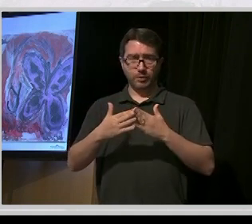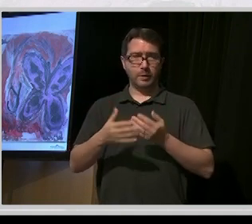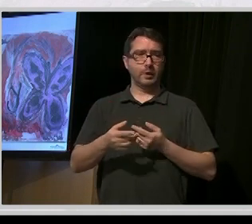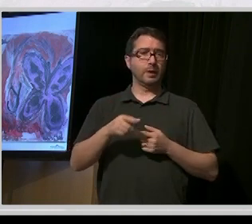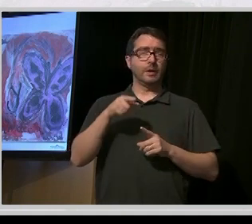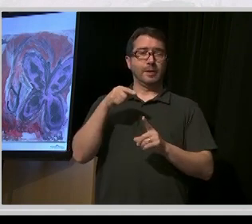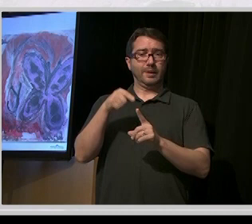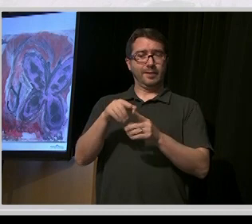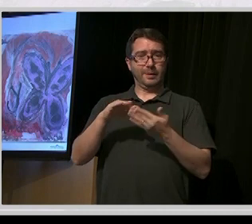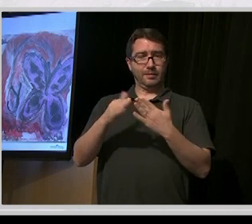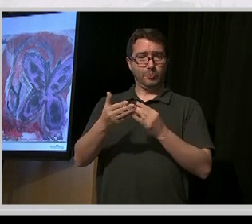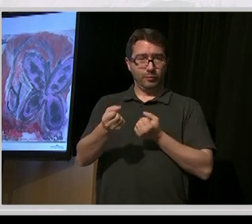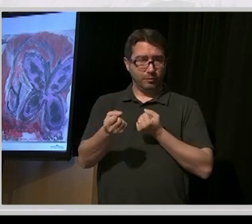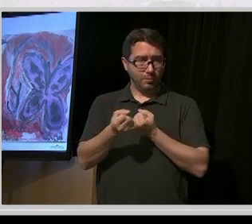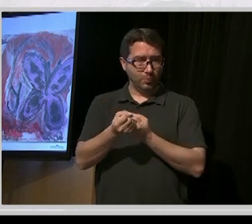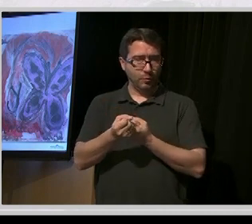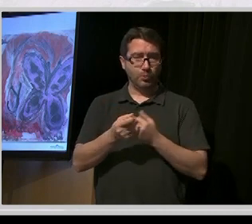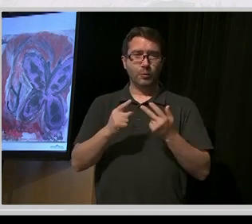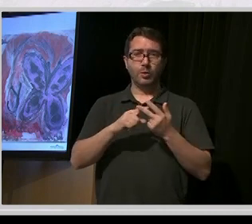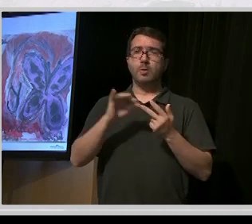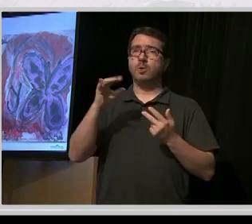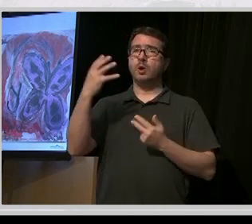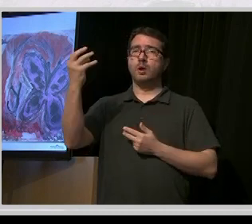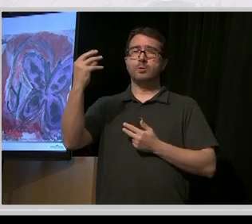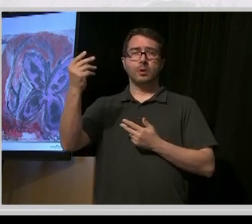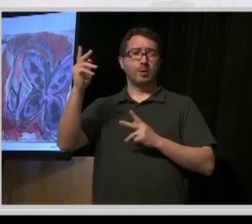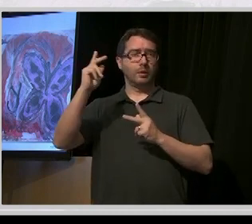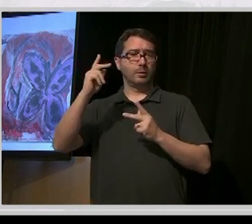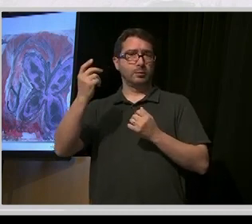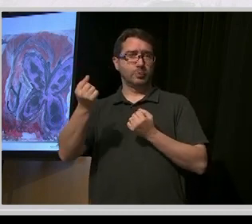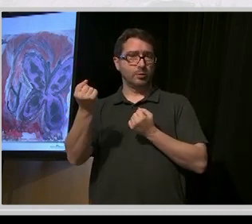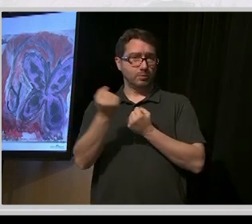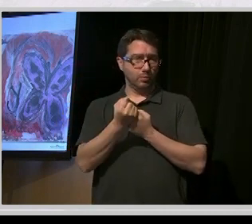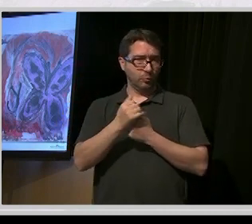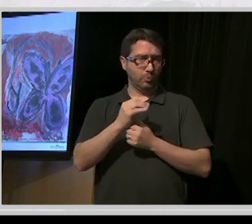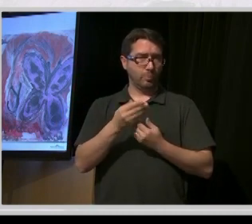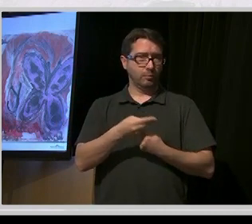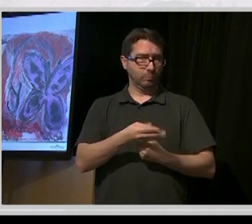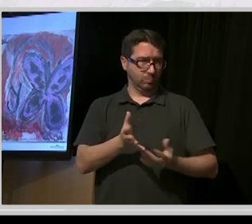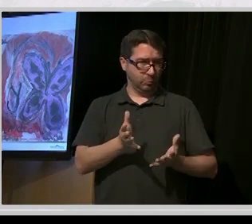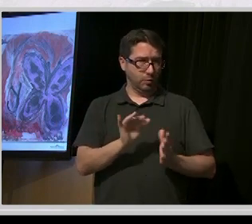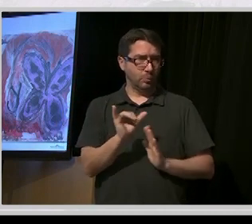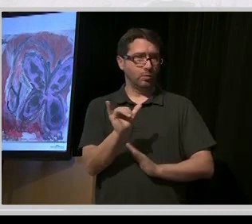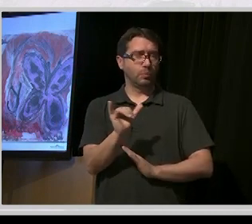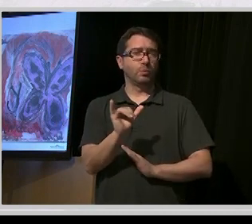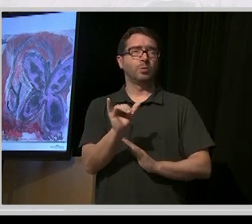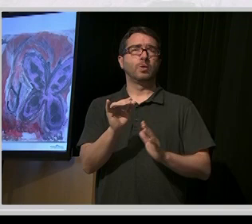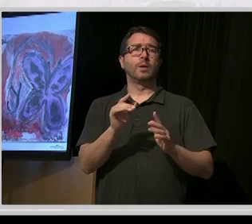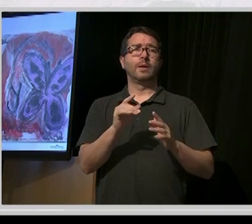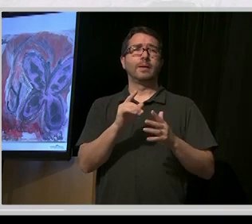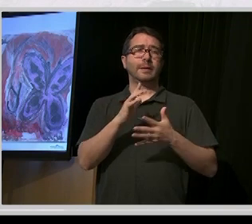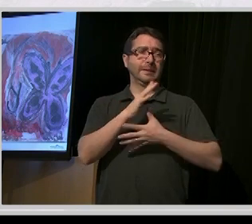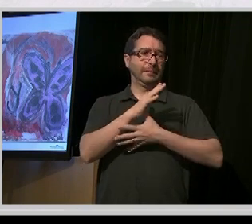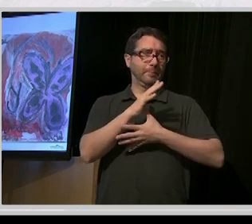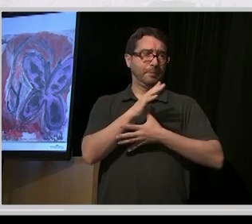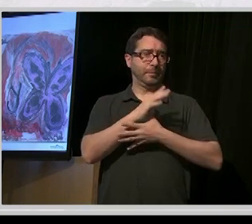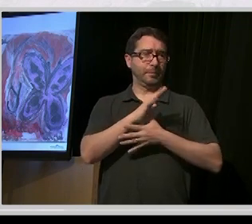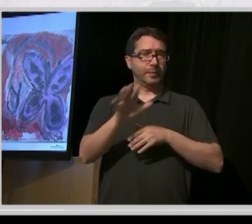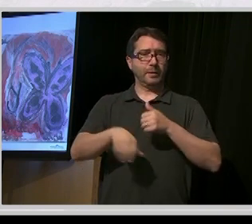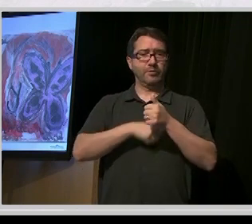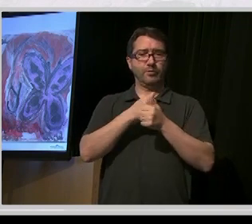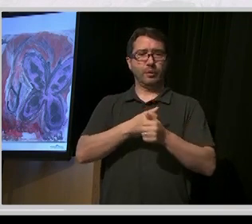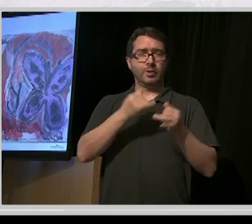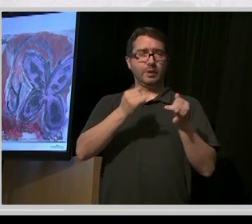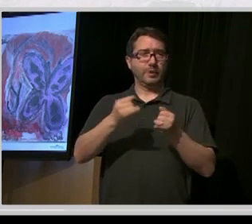by them, but also by external folks. The big piece will be using individualized funding